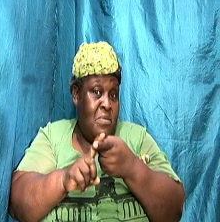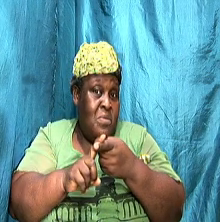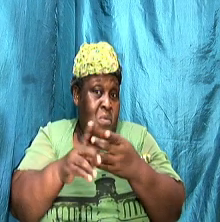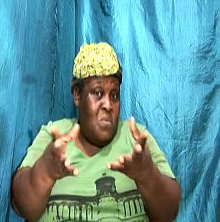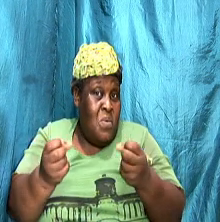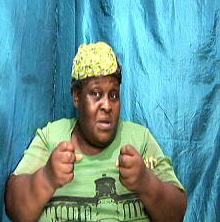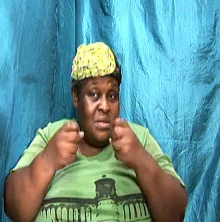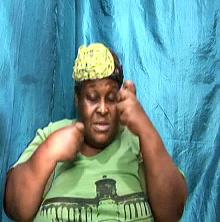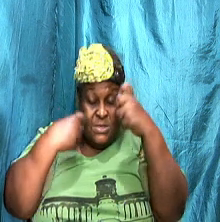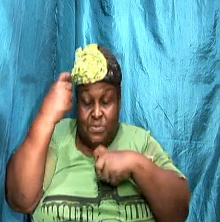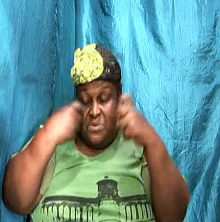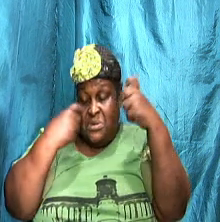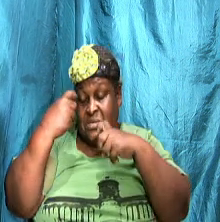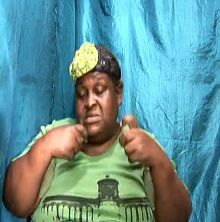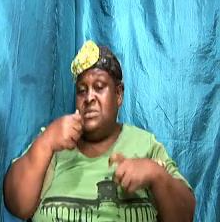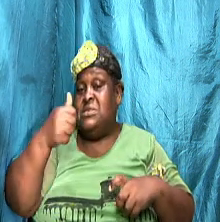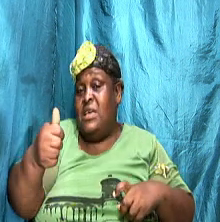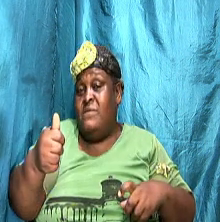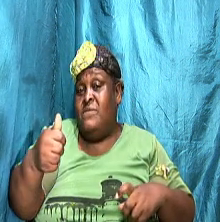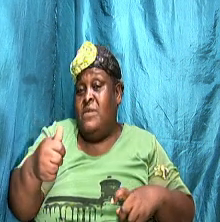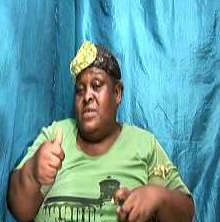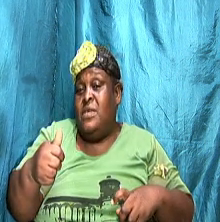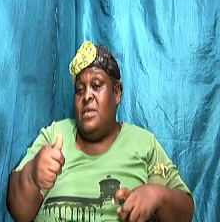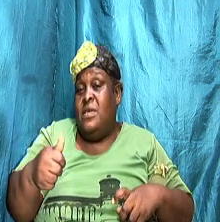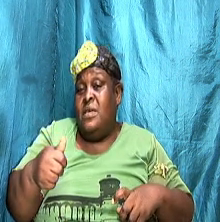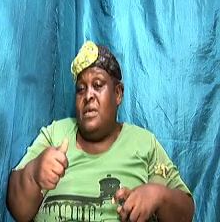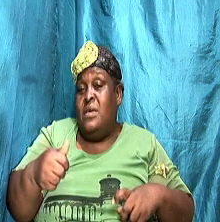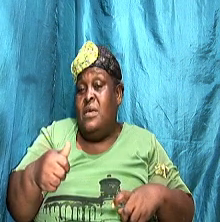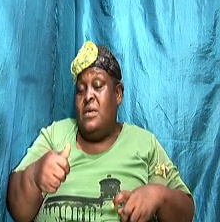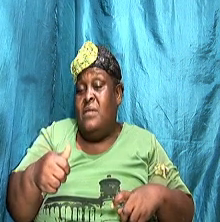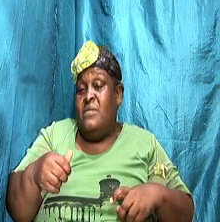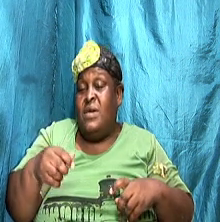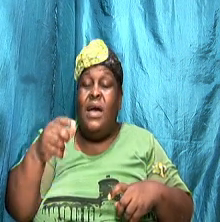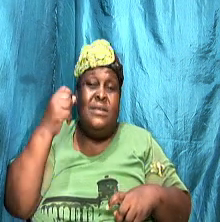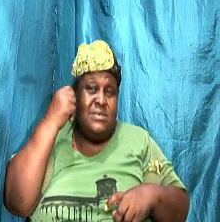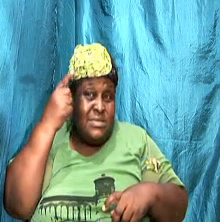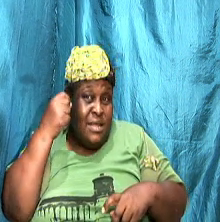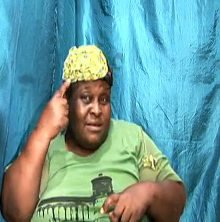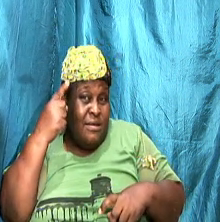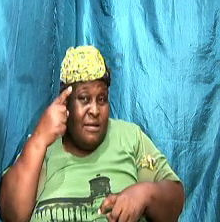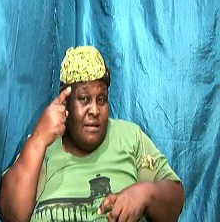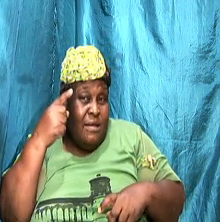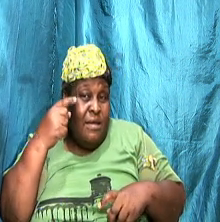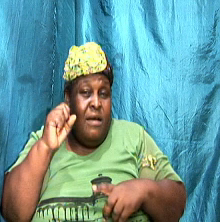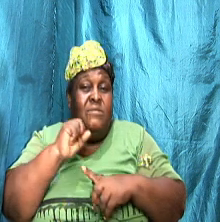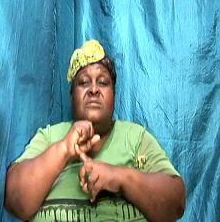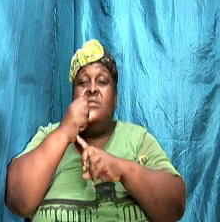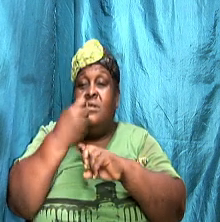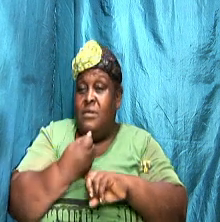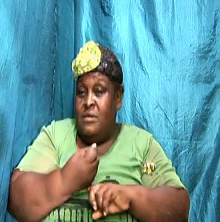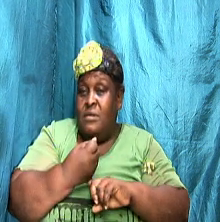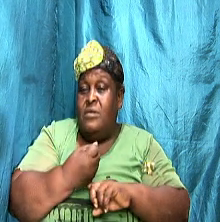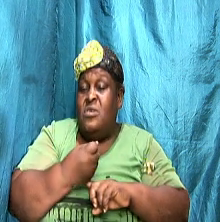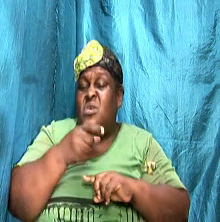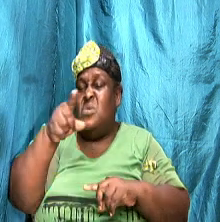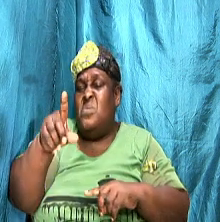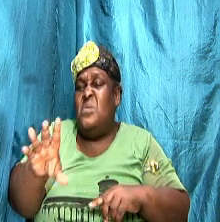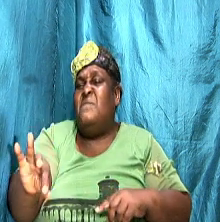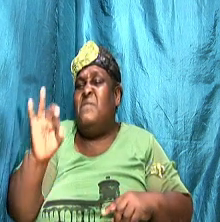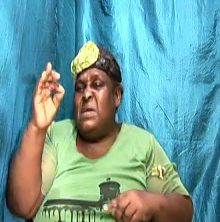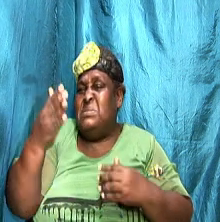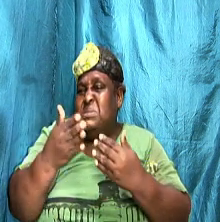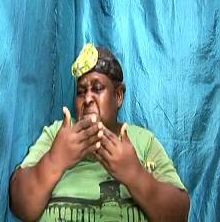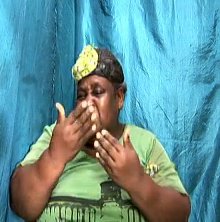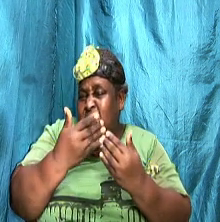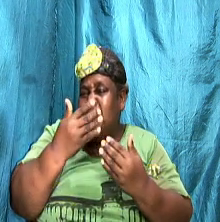have a closure to the situation, you are going to find out that the simplest of things that you do